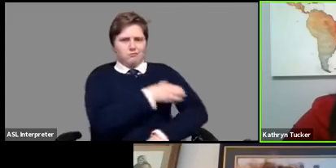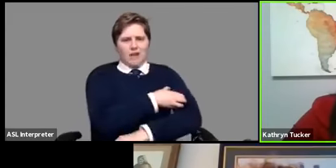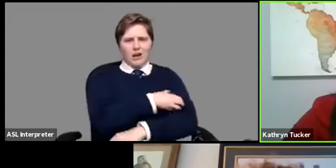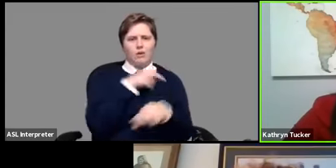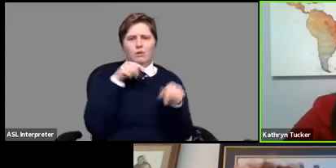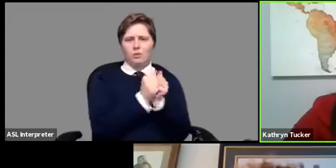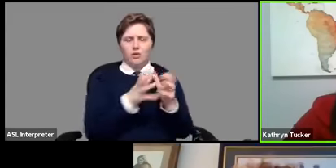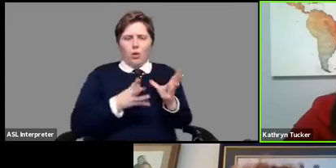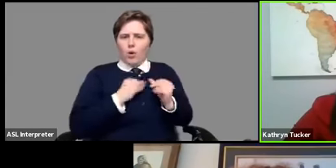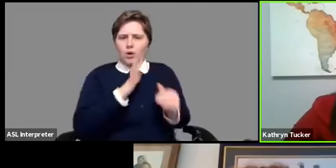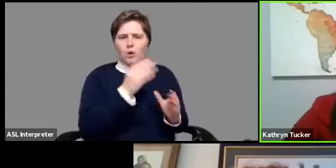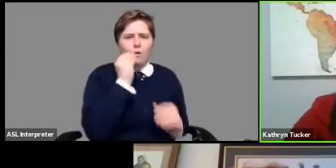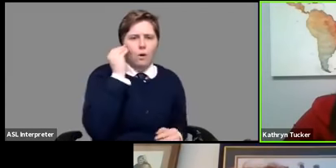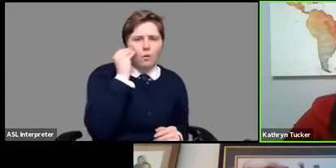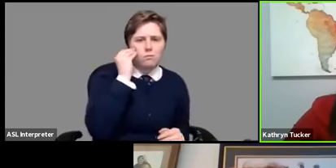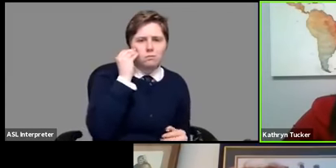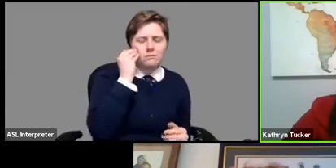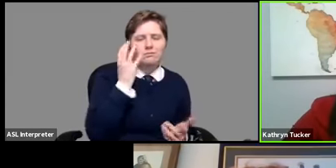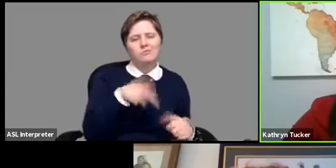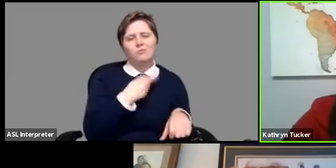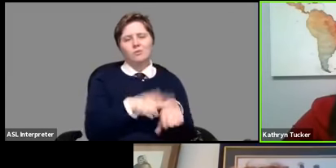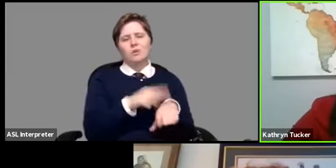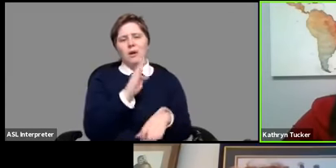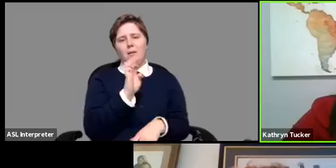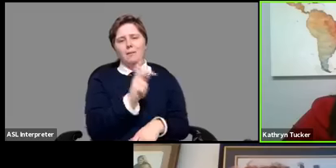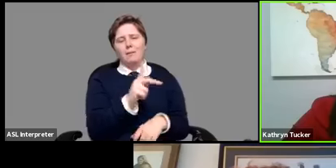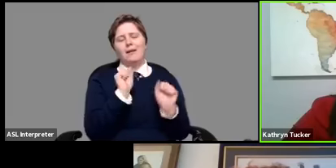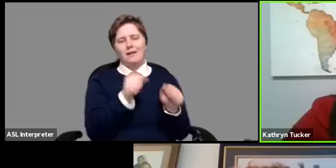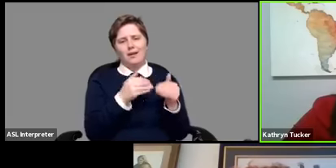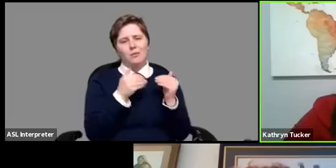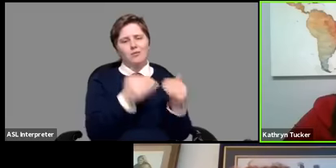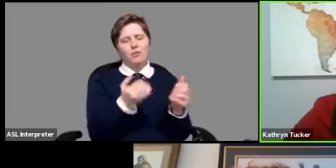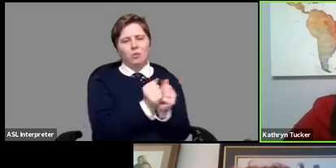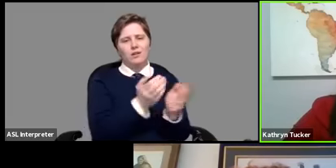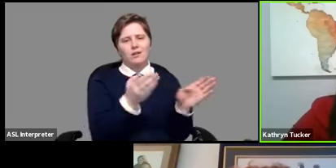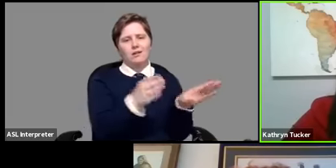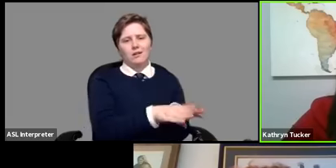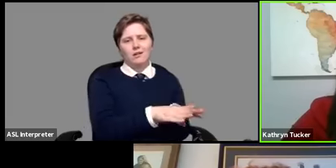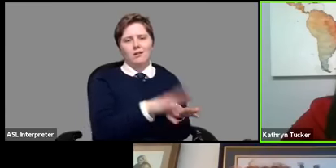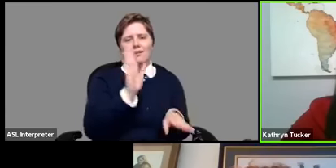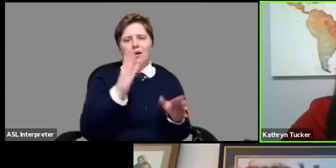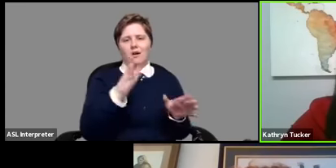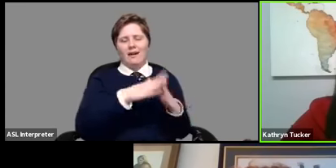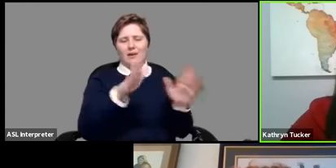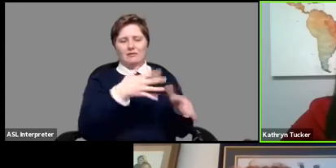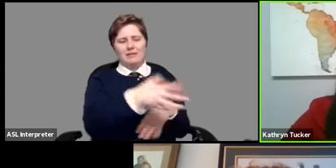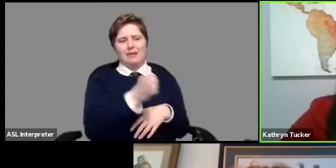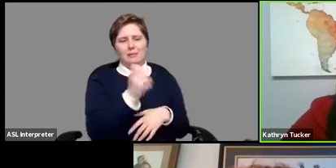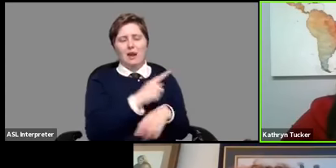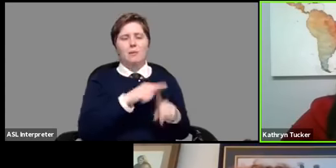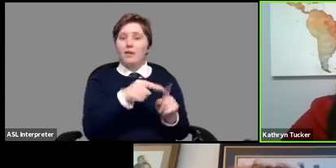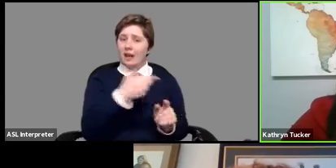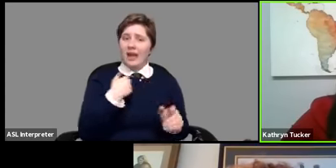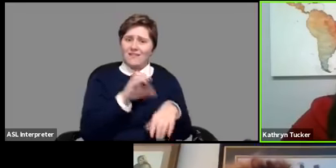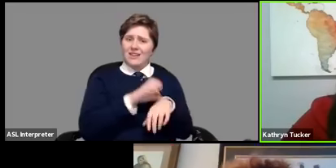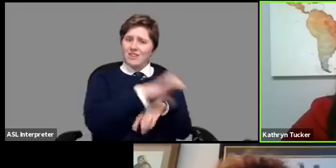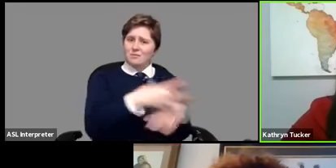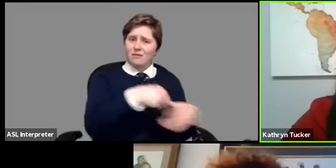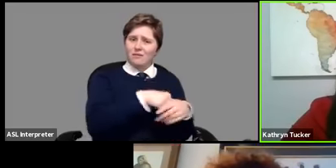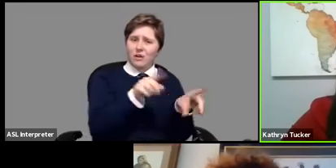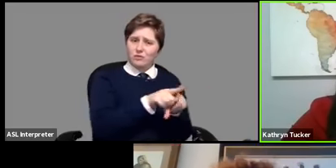bit um now of course the bank can always move forward with foreclosure but they've got a tremendous investment involved um